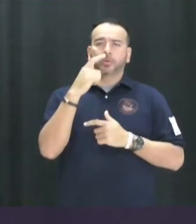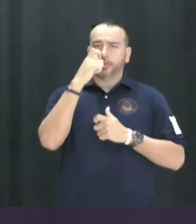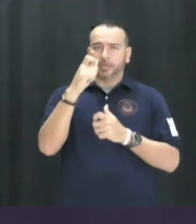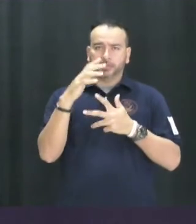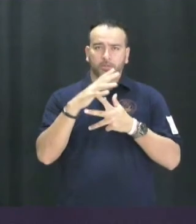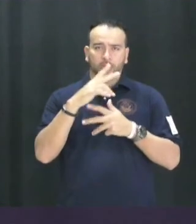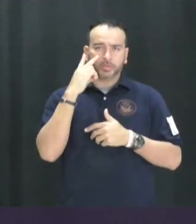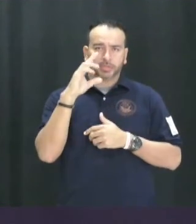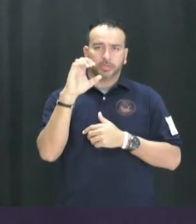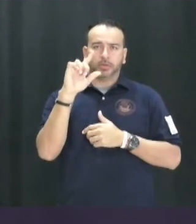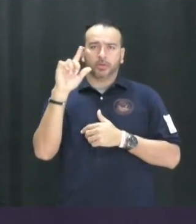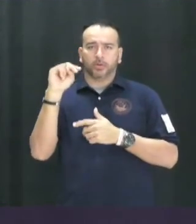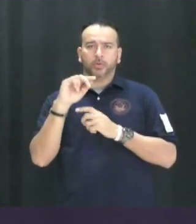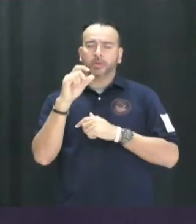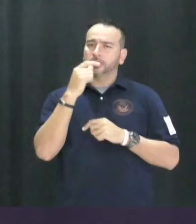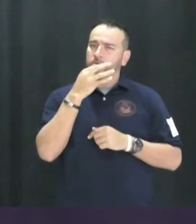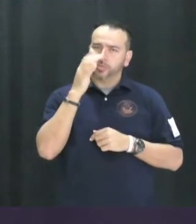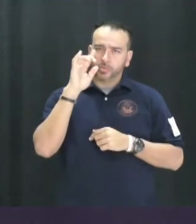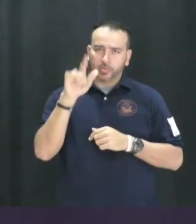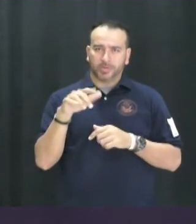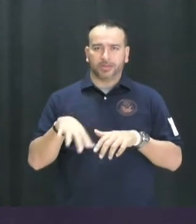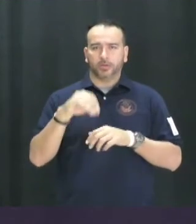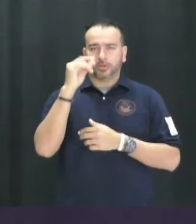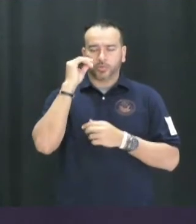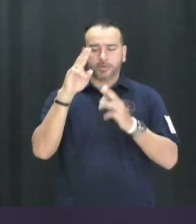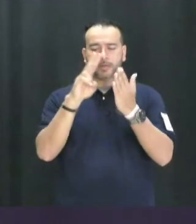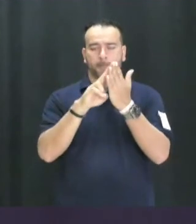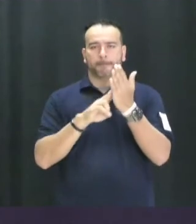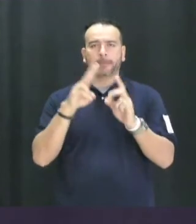see Ms. Cullen as soon as possible and learn more to pick up an application.